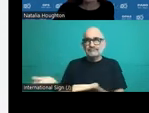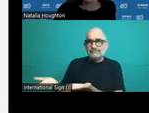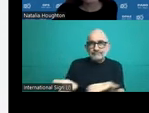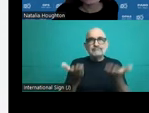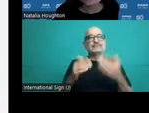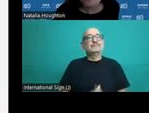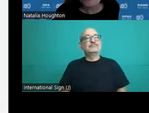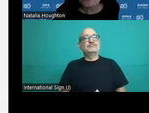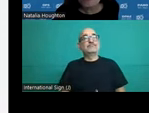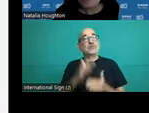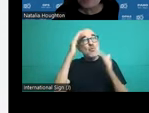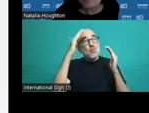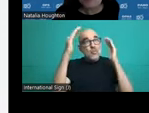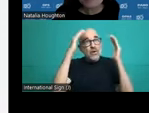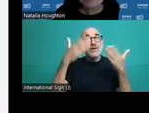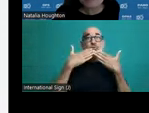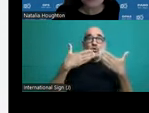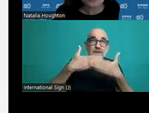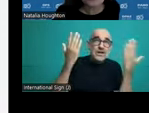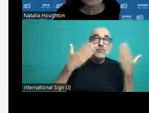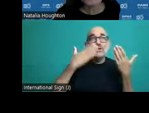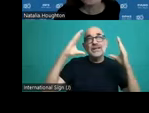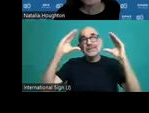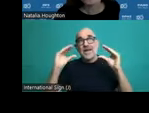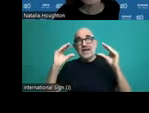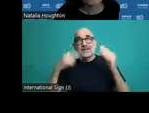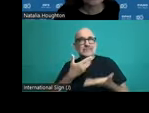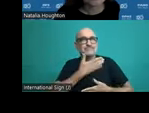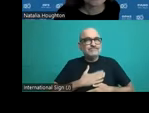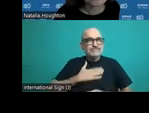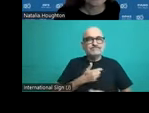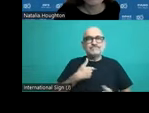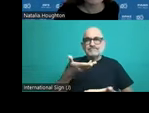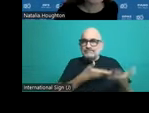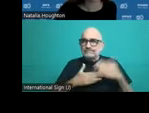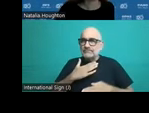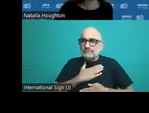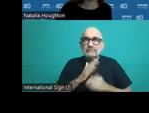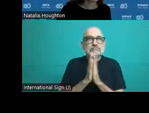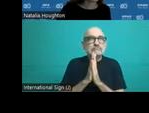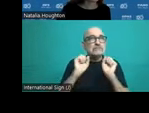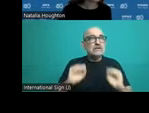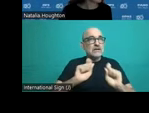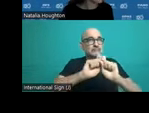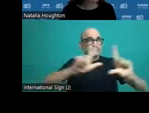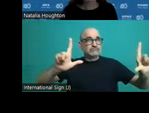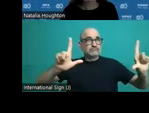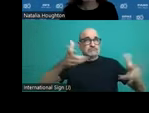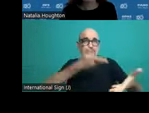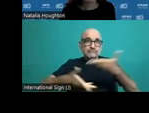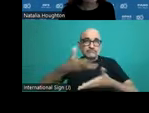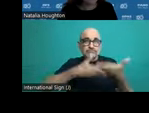see my screen. Yes, perfectly. Please put it on presentation mode. Here we go. Thank you very much.